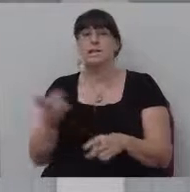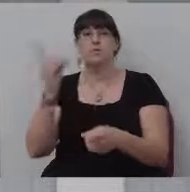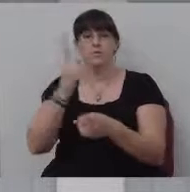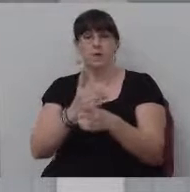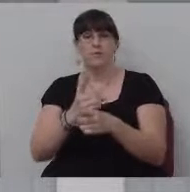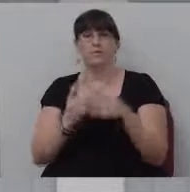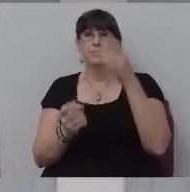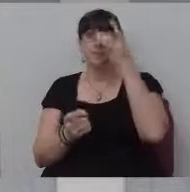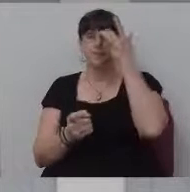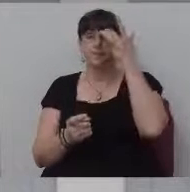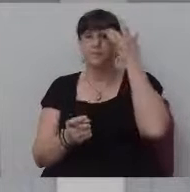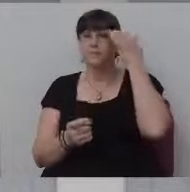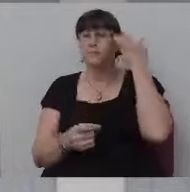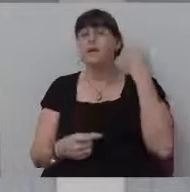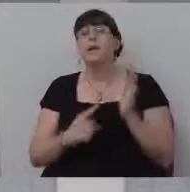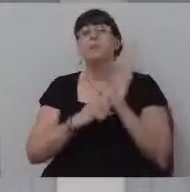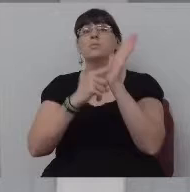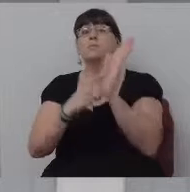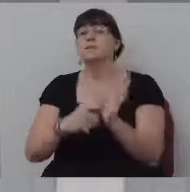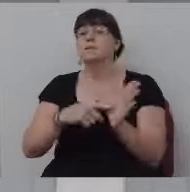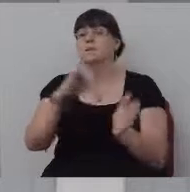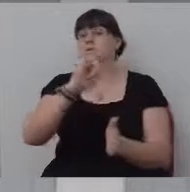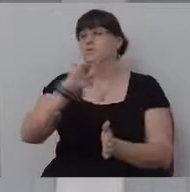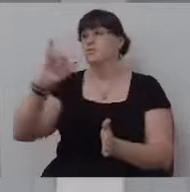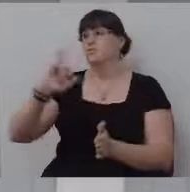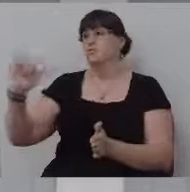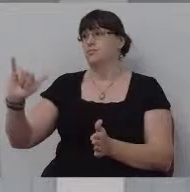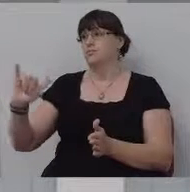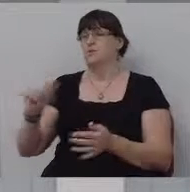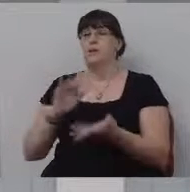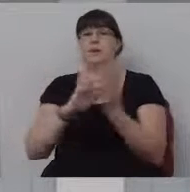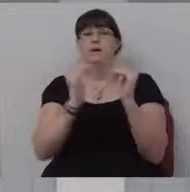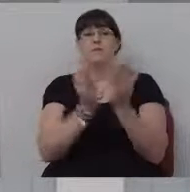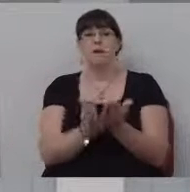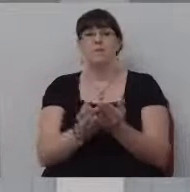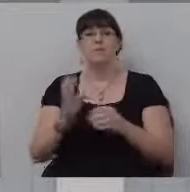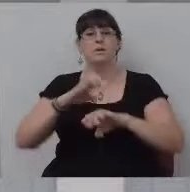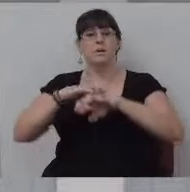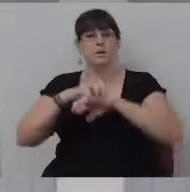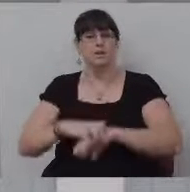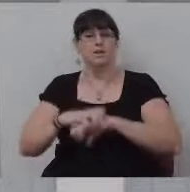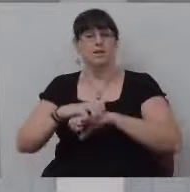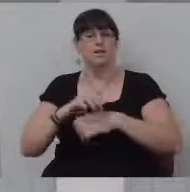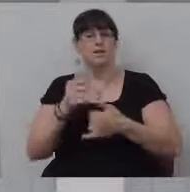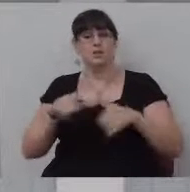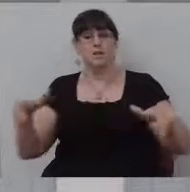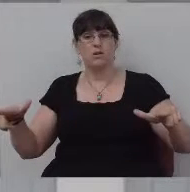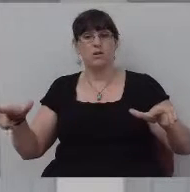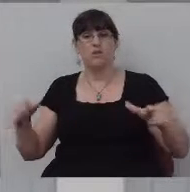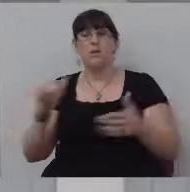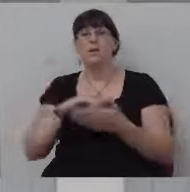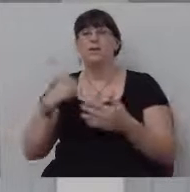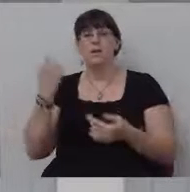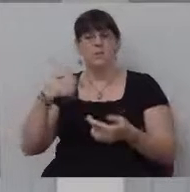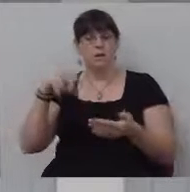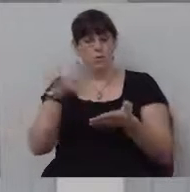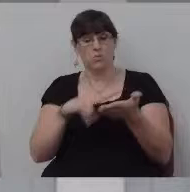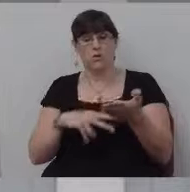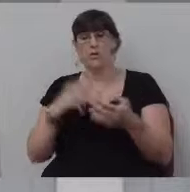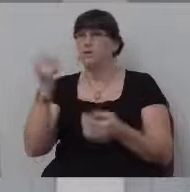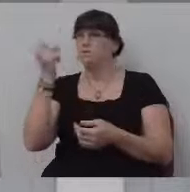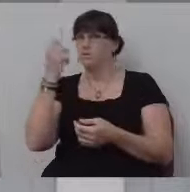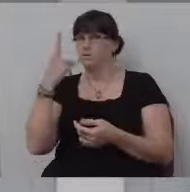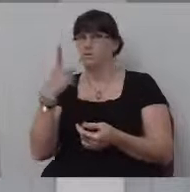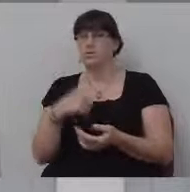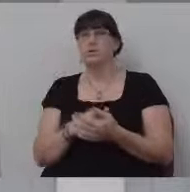and present to you and me and, uh, a Bible in the English language that we can read that makes sense to us.